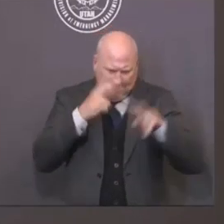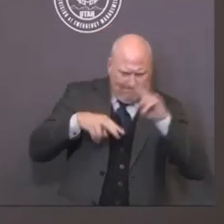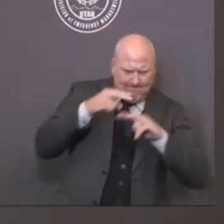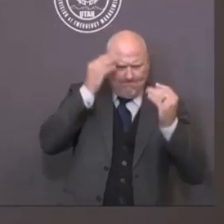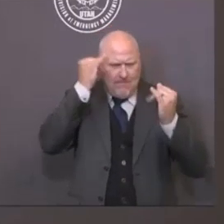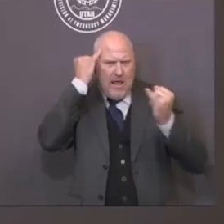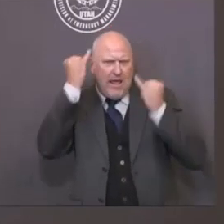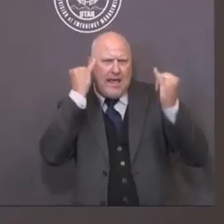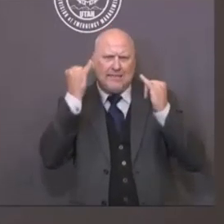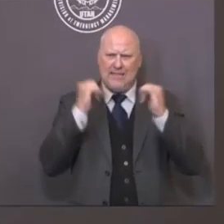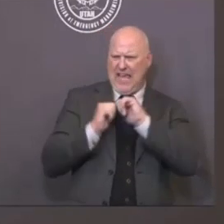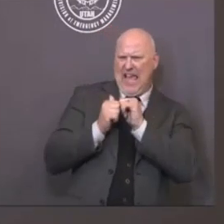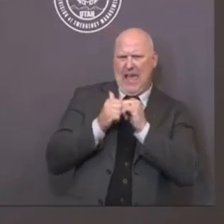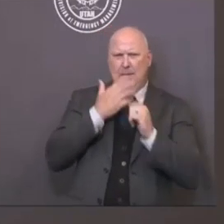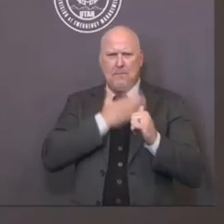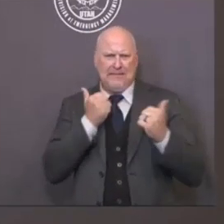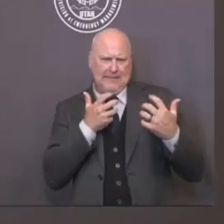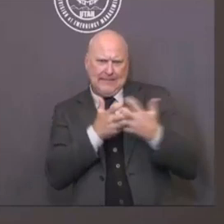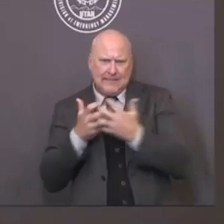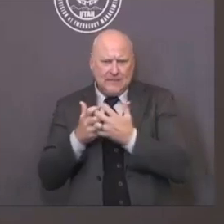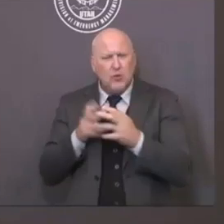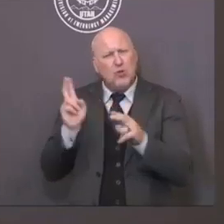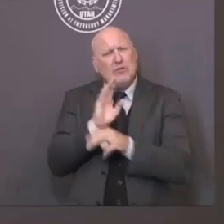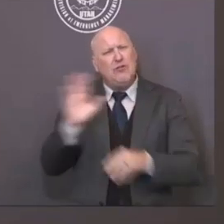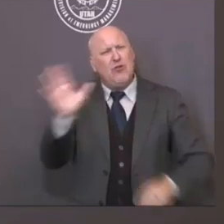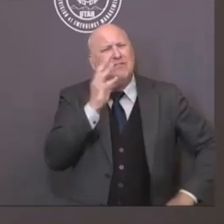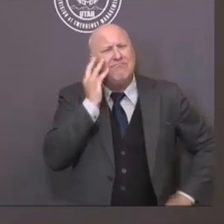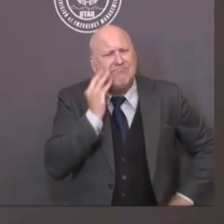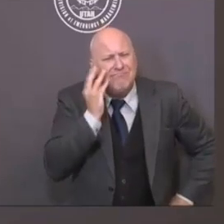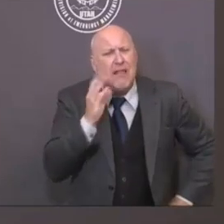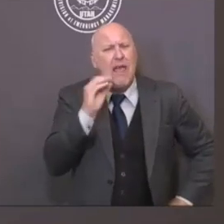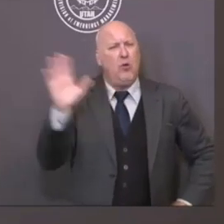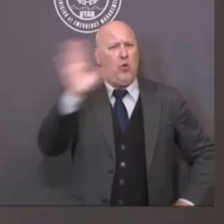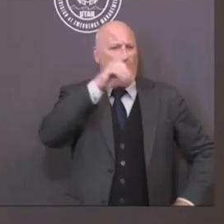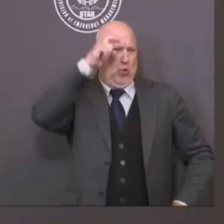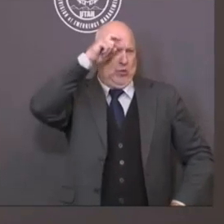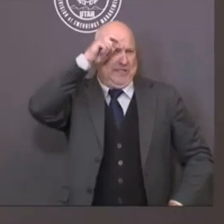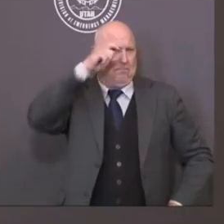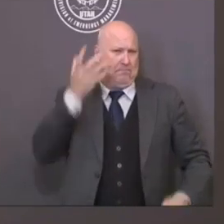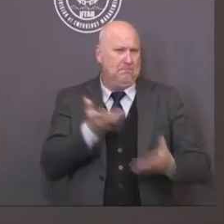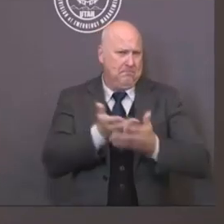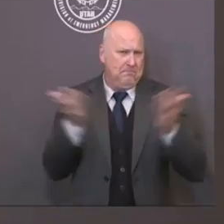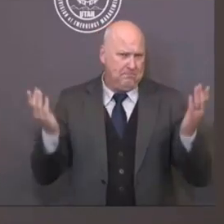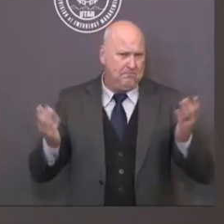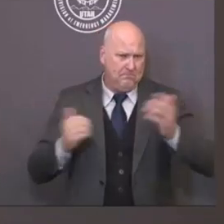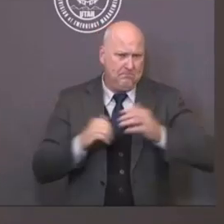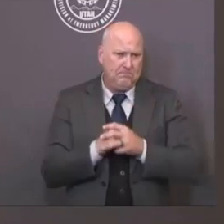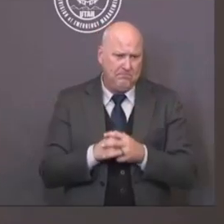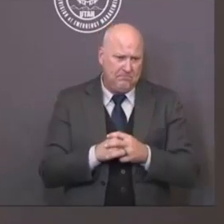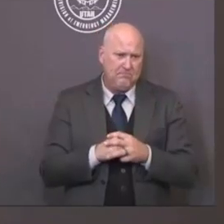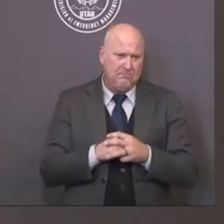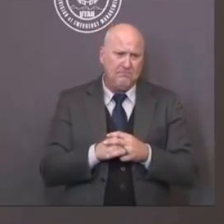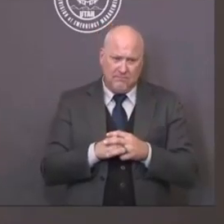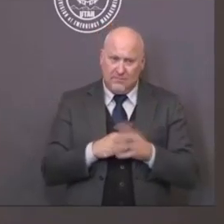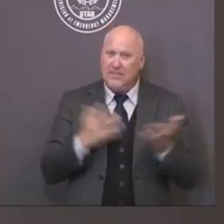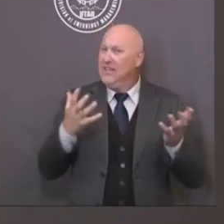mandate to have face masks. I also expect that there's going to be hand sanitizers there available in quantity,